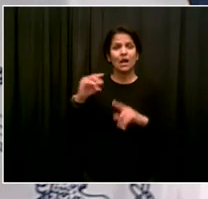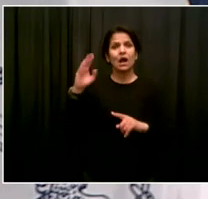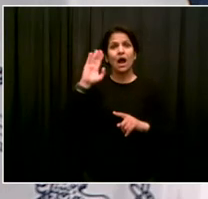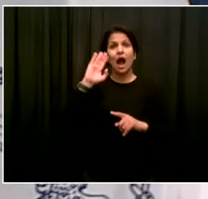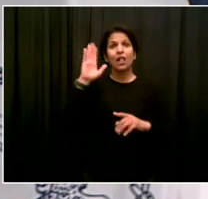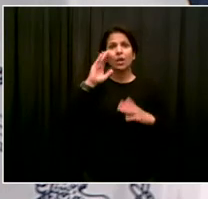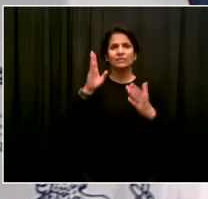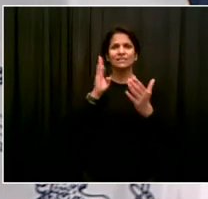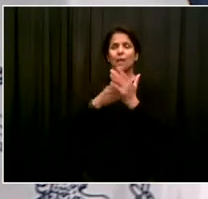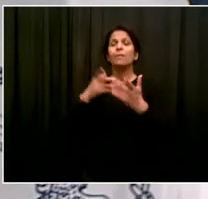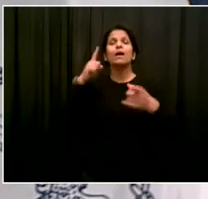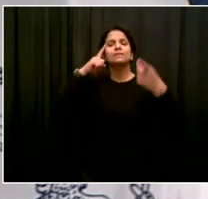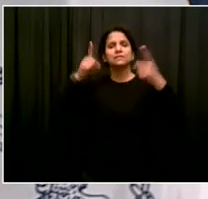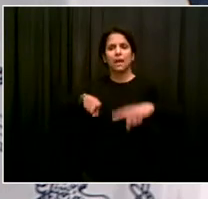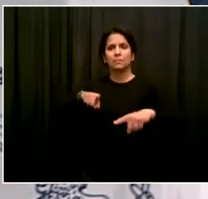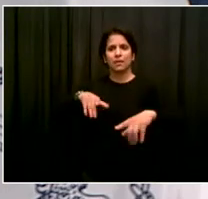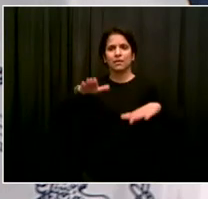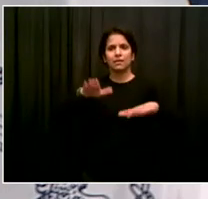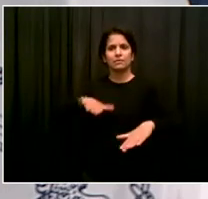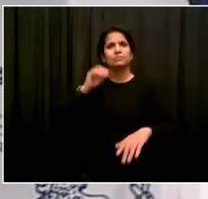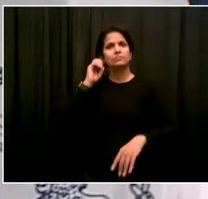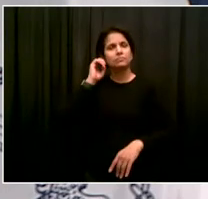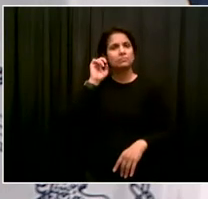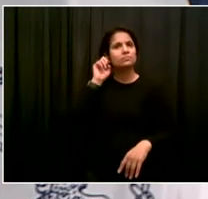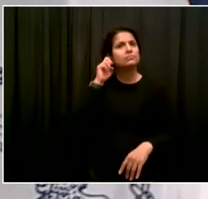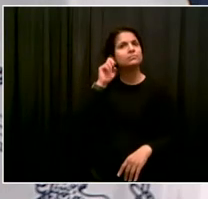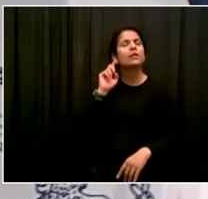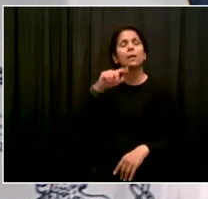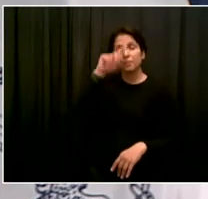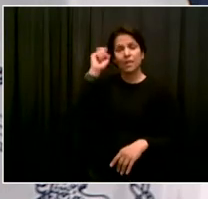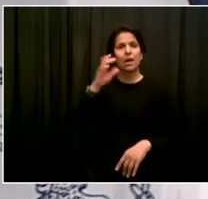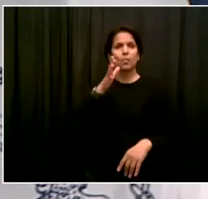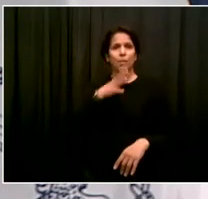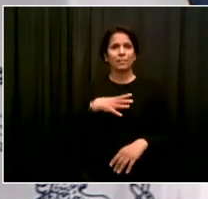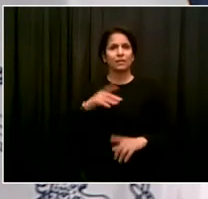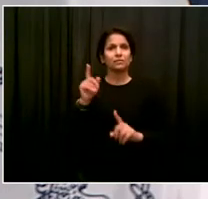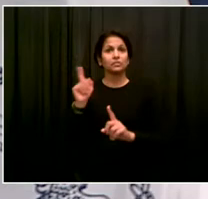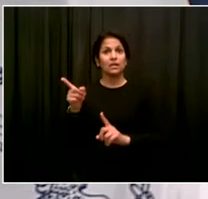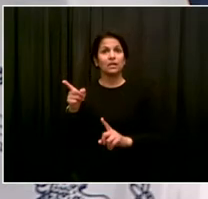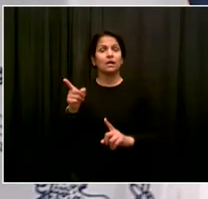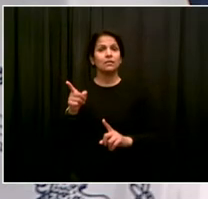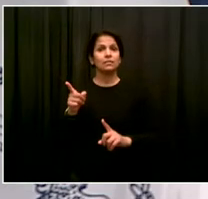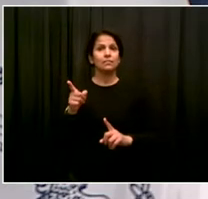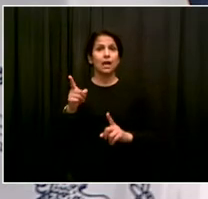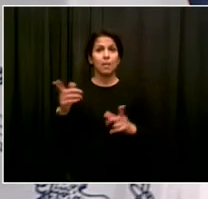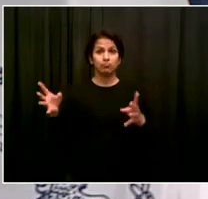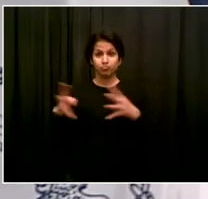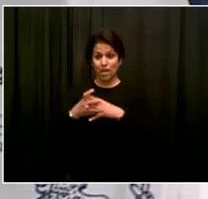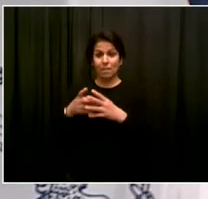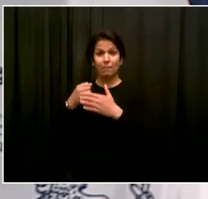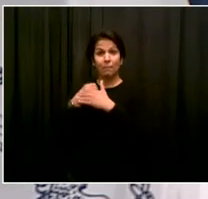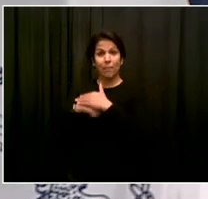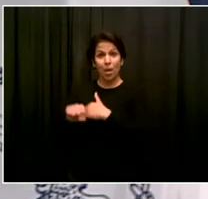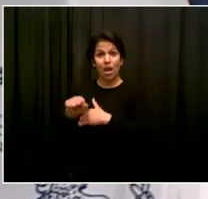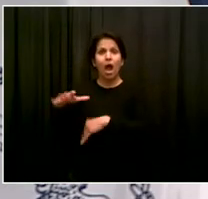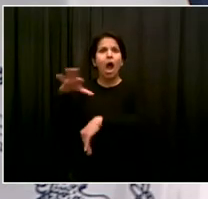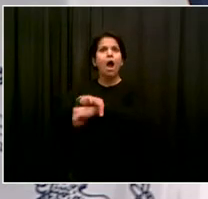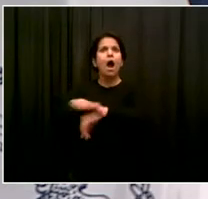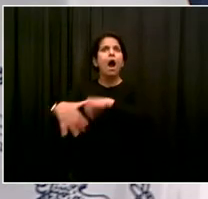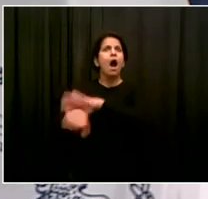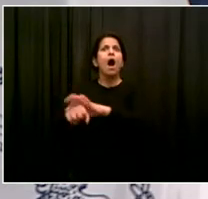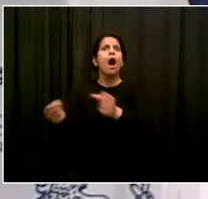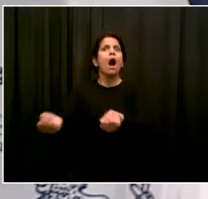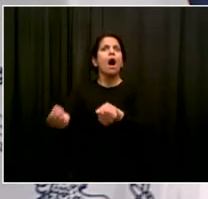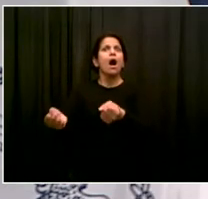received $750,000 from the city. But attorneys for the women said the NYPD's patrol guide is still vague on this practice